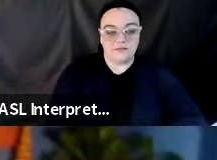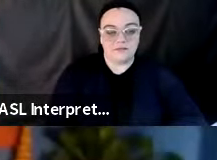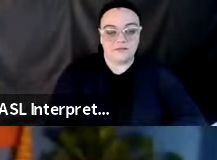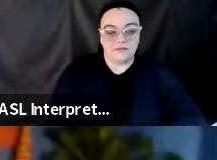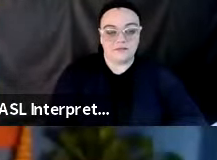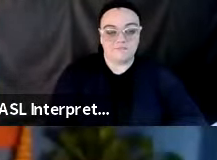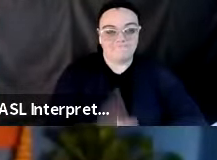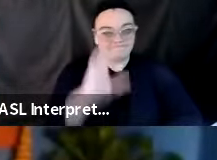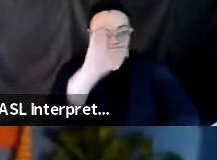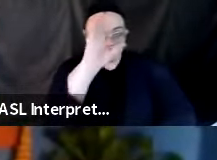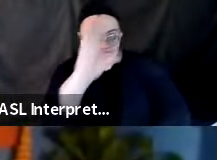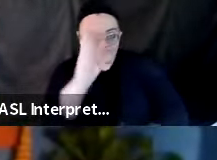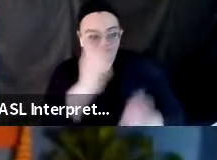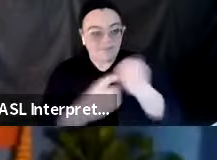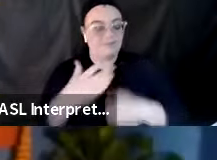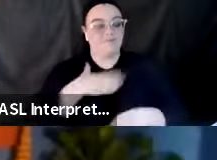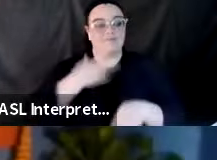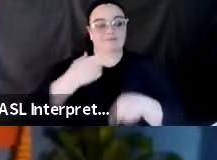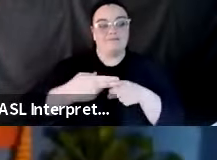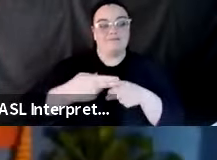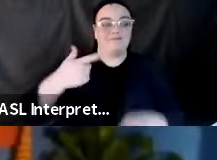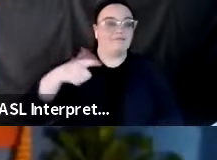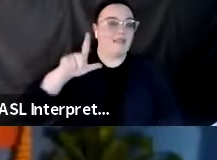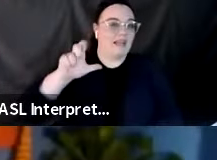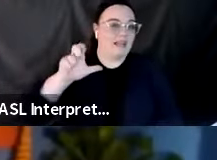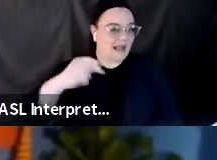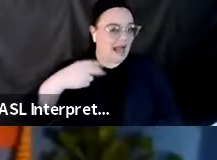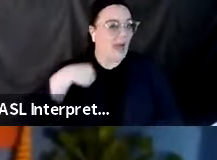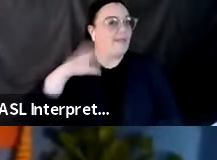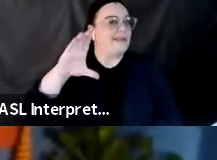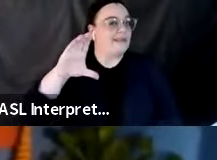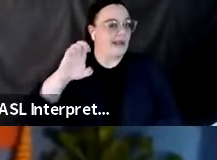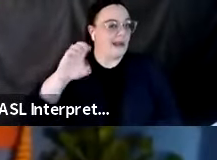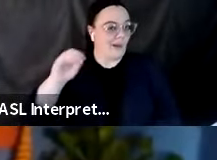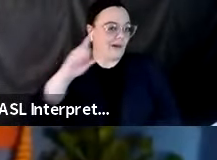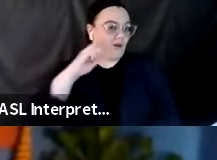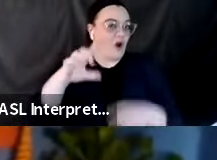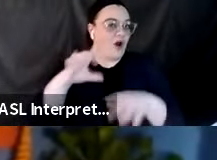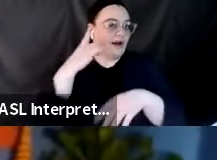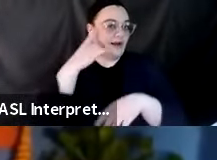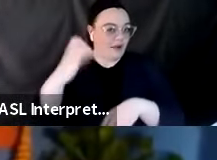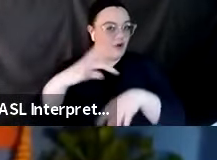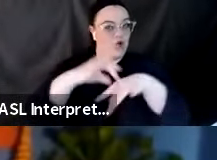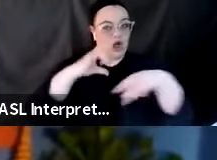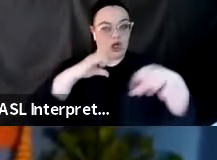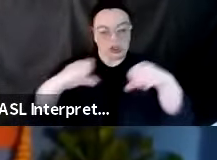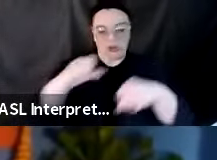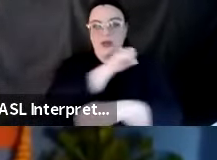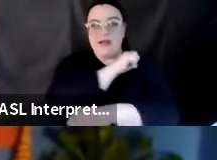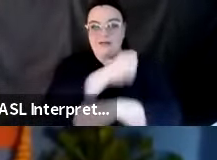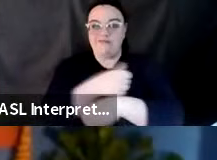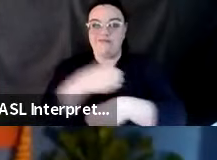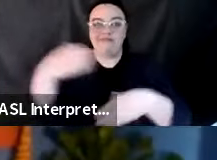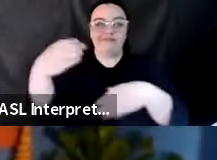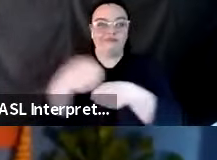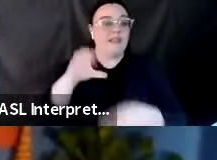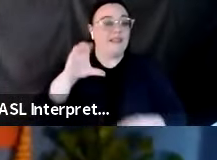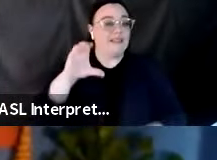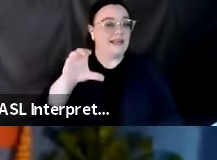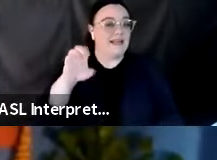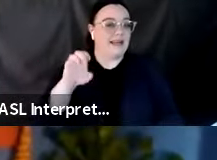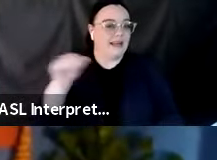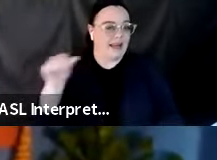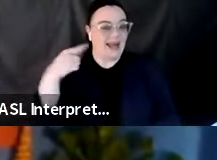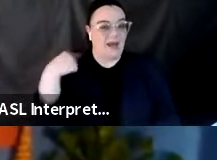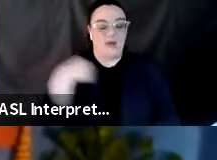Hello, everyone. My name is Glenn Pomeroy. I'm the CEO of the California Earthquake Authority. The CEA is the state's not-for-profit earthquake